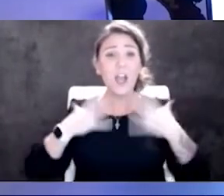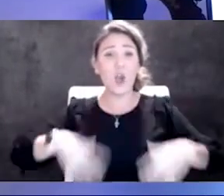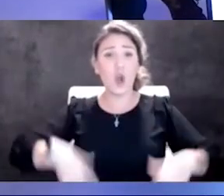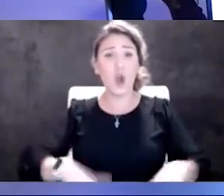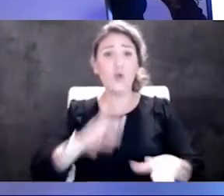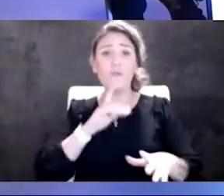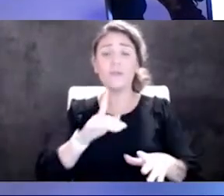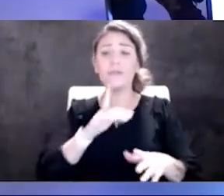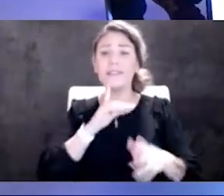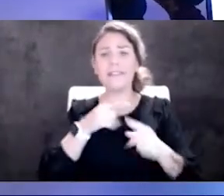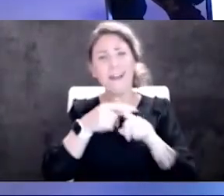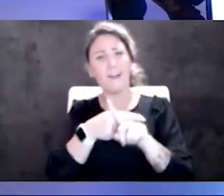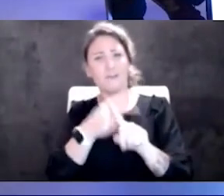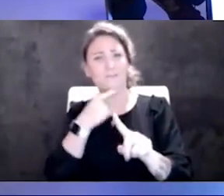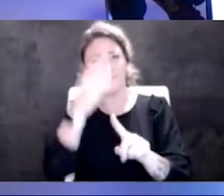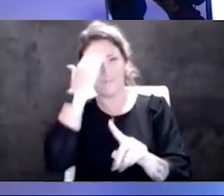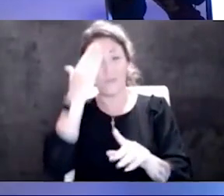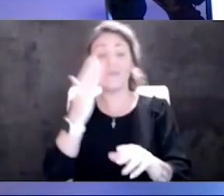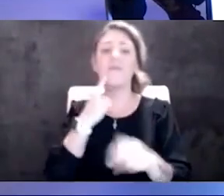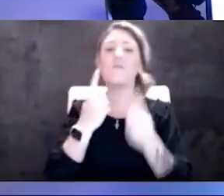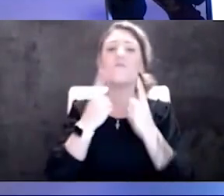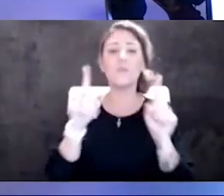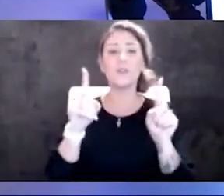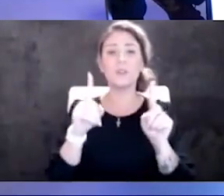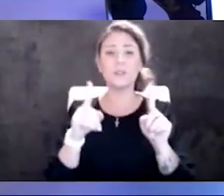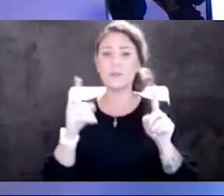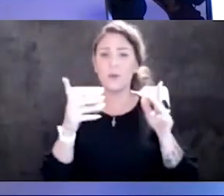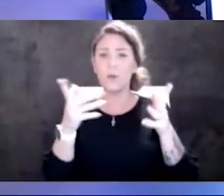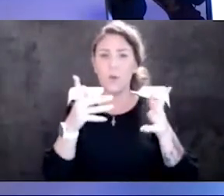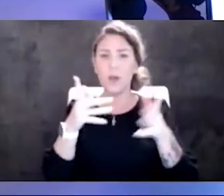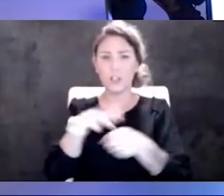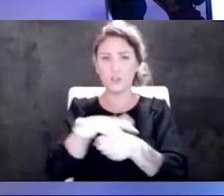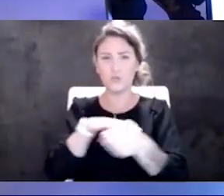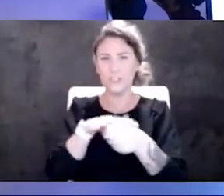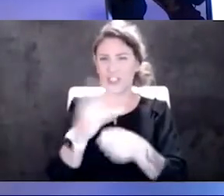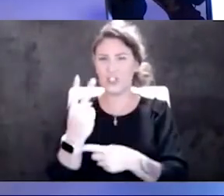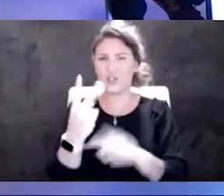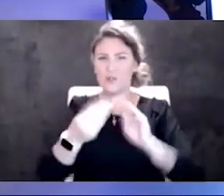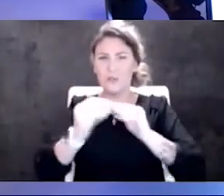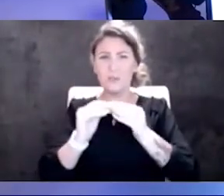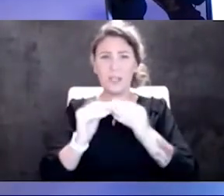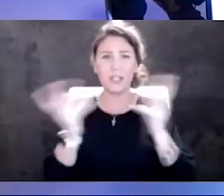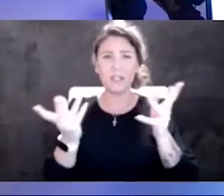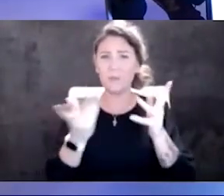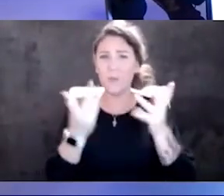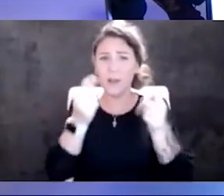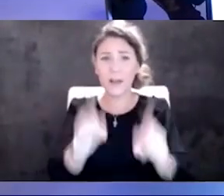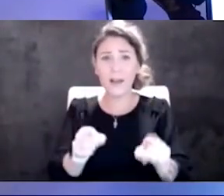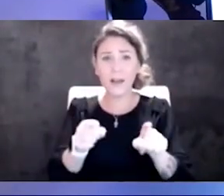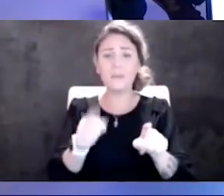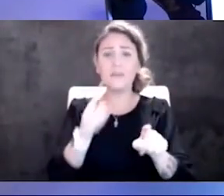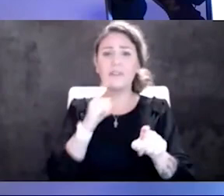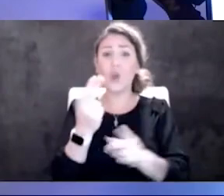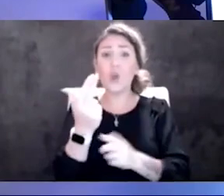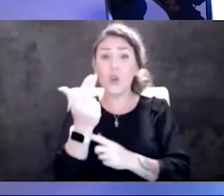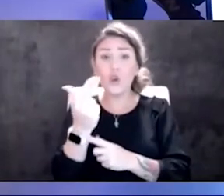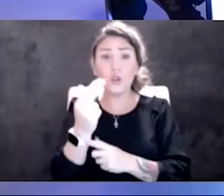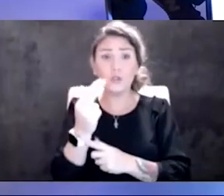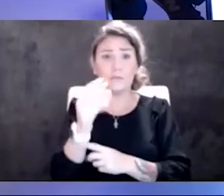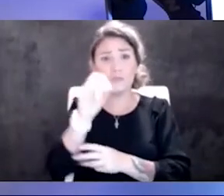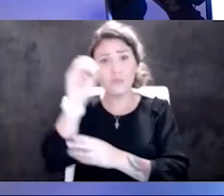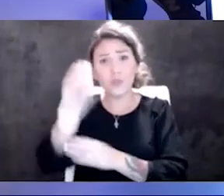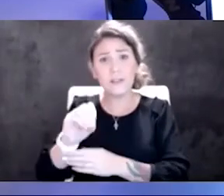That works. Okay, so what is this Region 2 thing? Yeah, What's going on in Region 2, and why is 13% of their case is now Omicron?